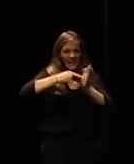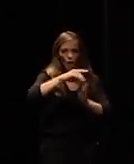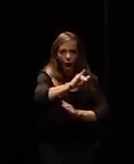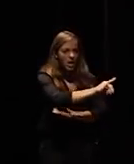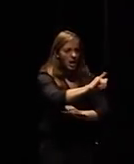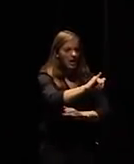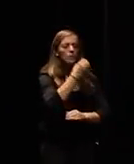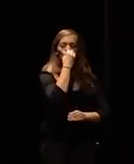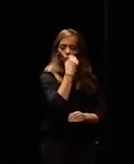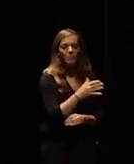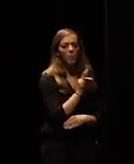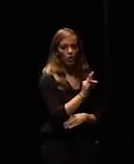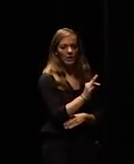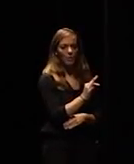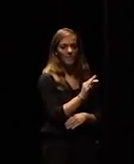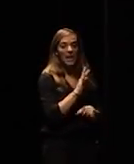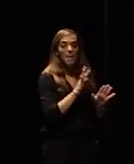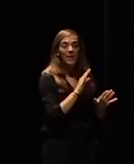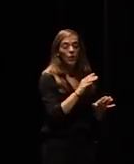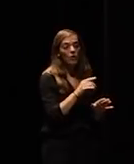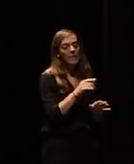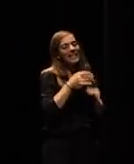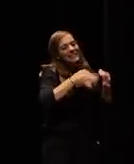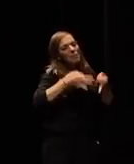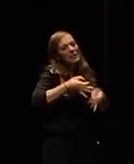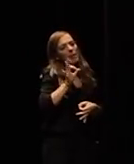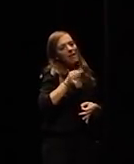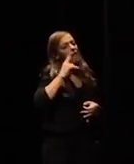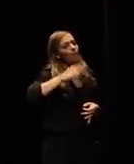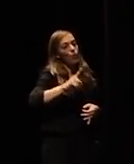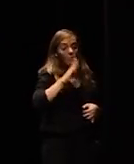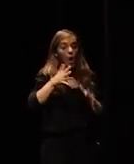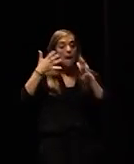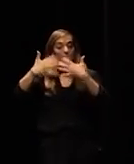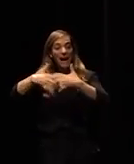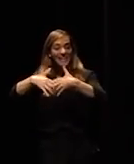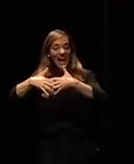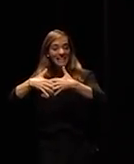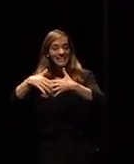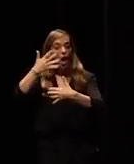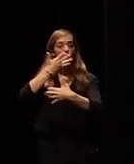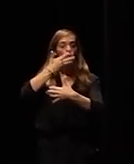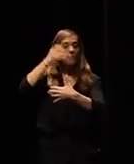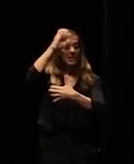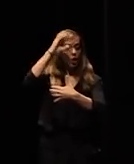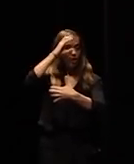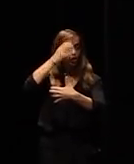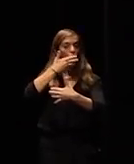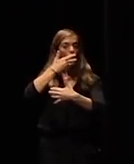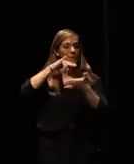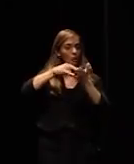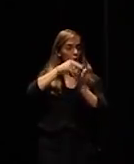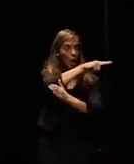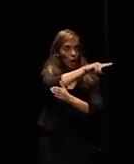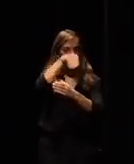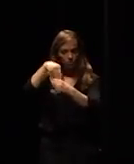that's obviously not the truth because machines will learn that as well now we have the other skills what